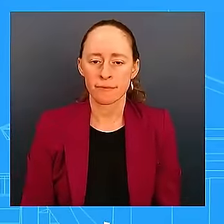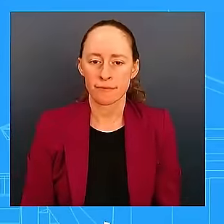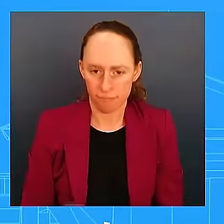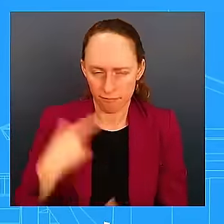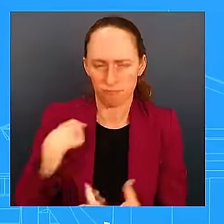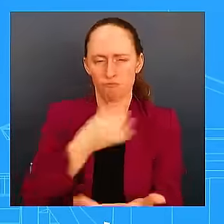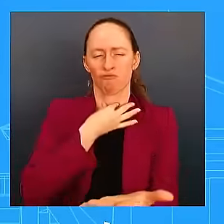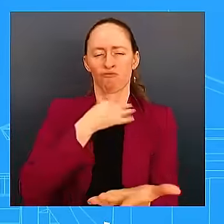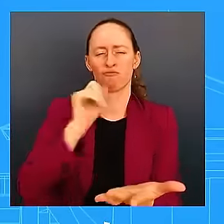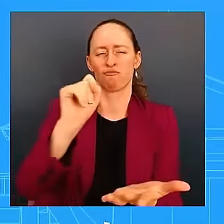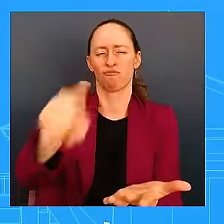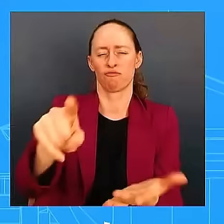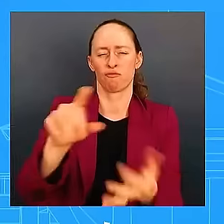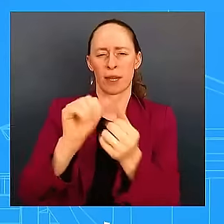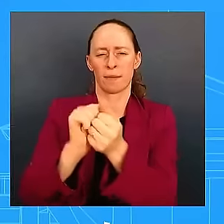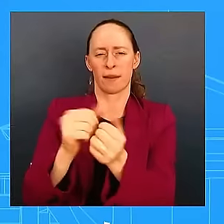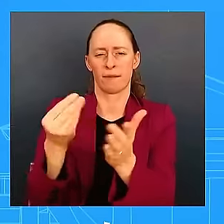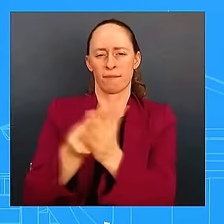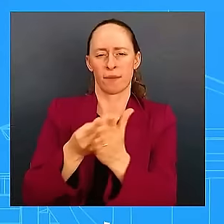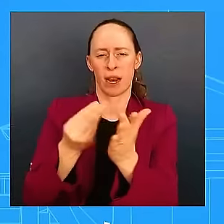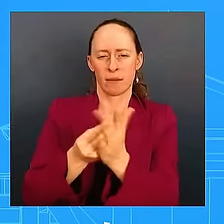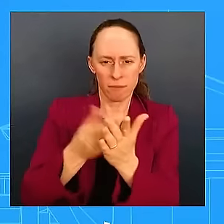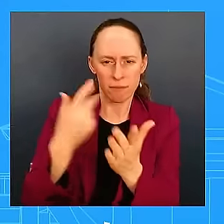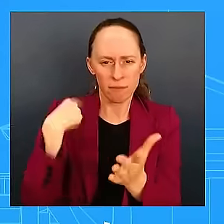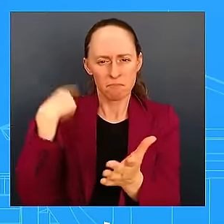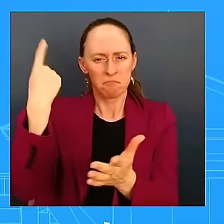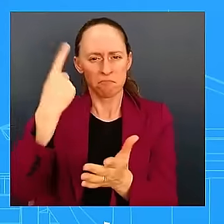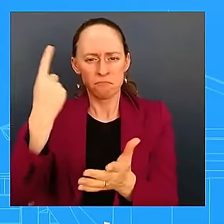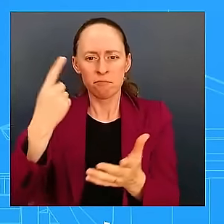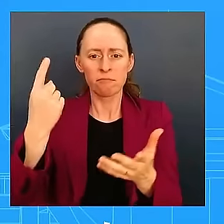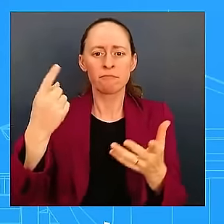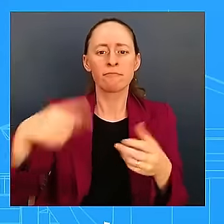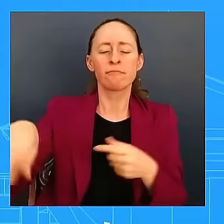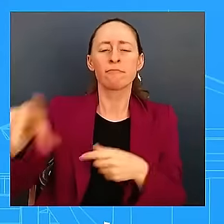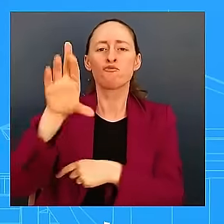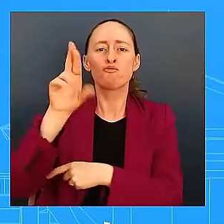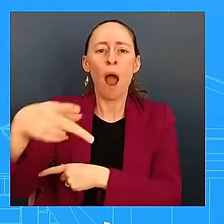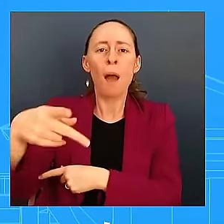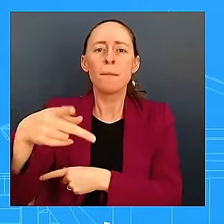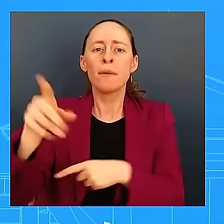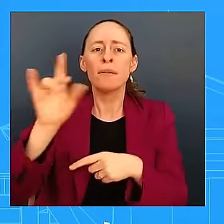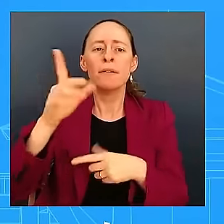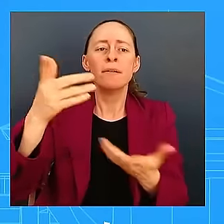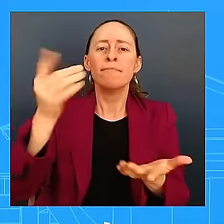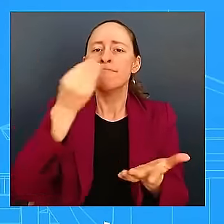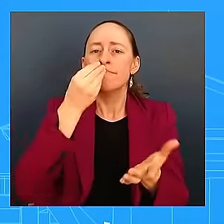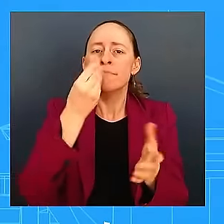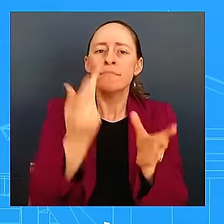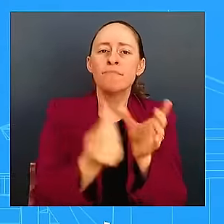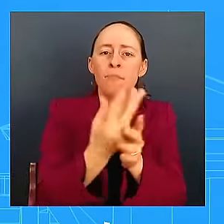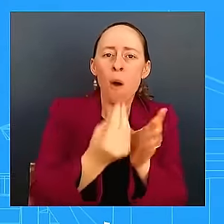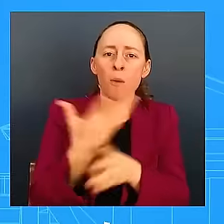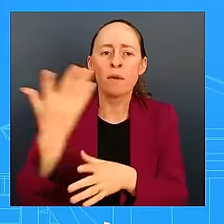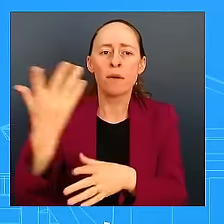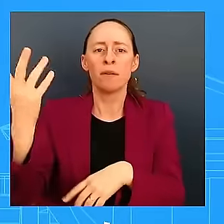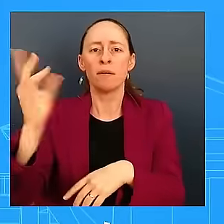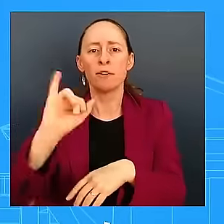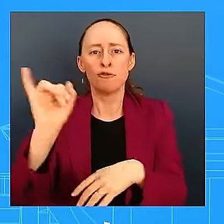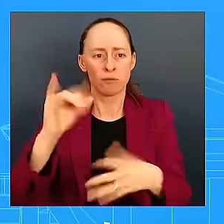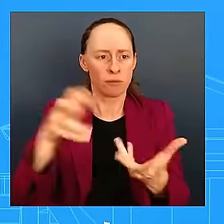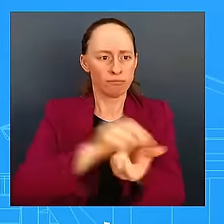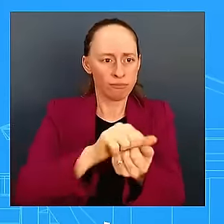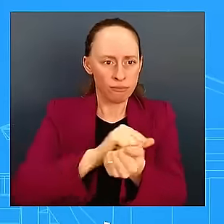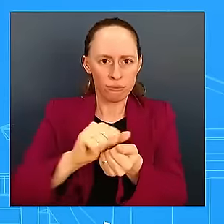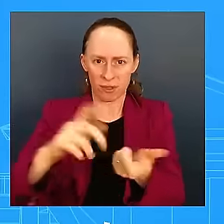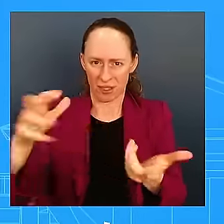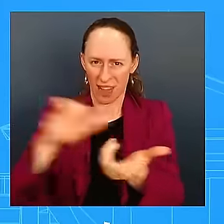in terms of the flood insurance. And there's no new money in the CR as far as this is concerned.